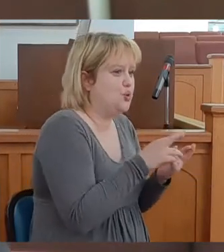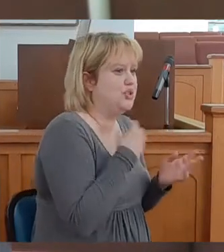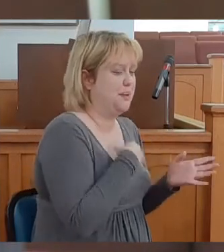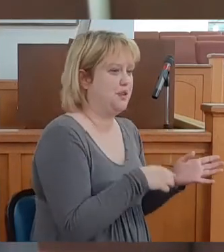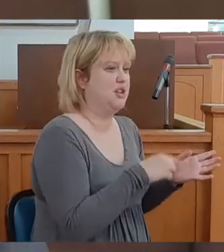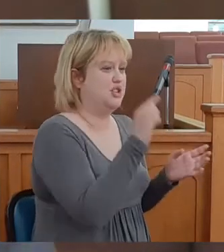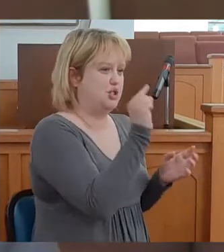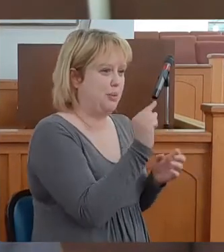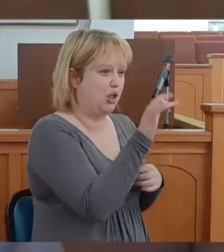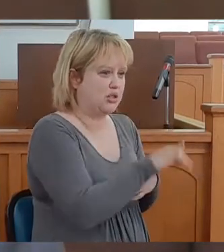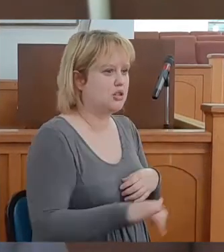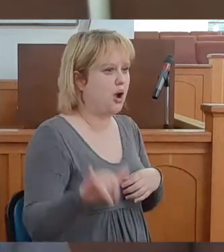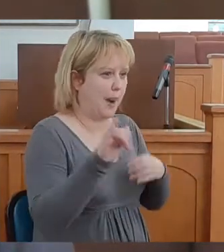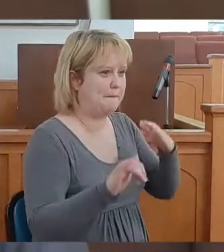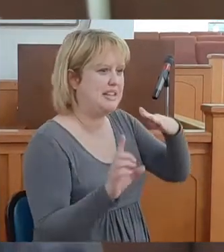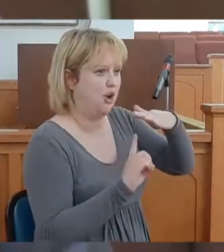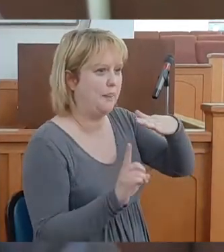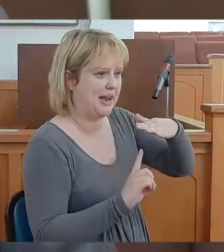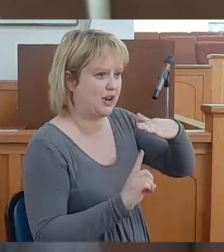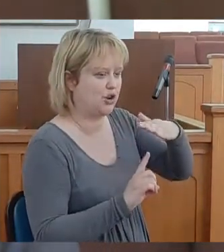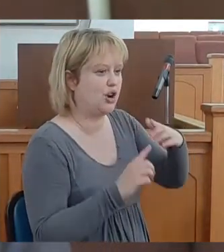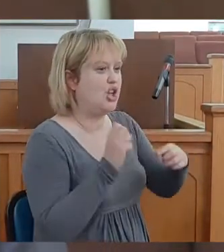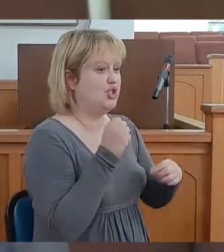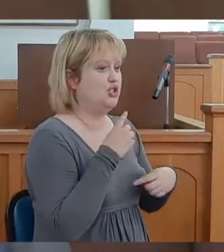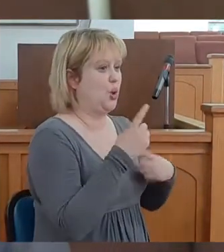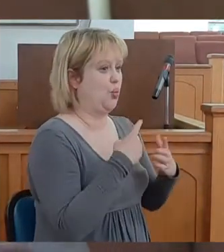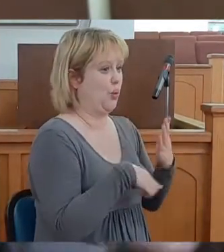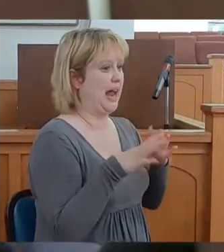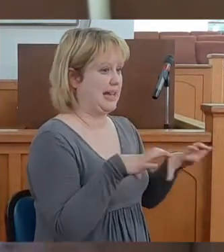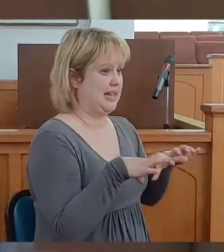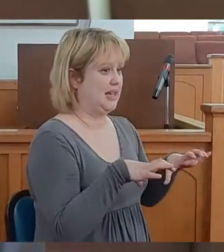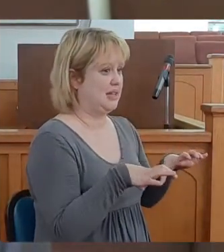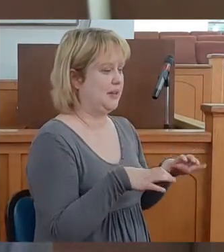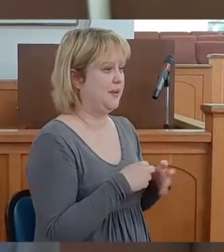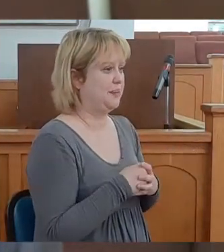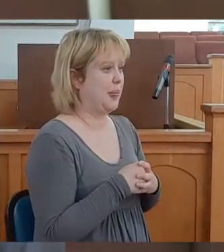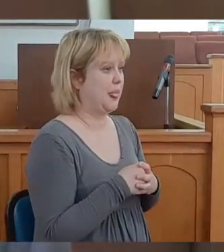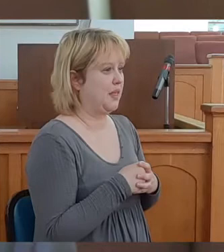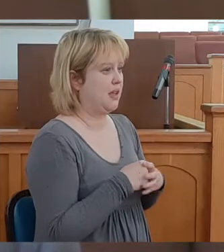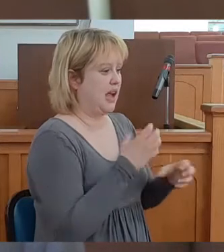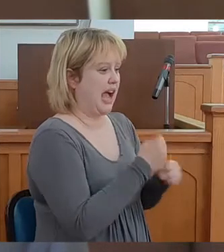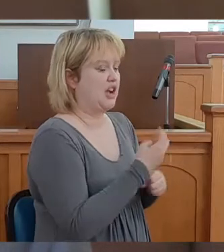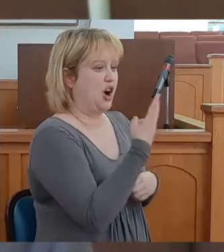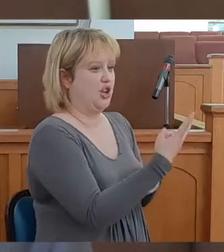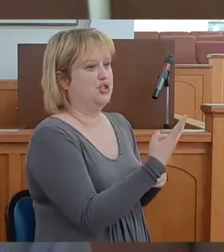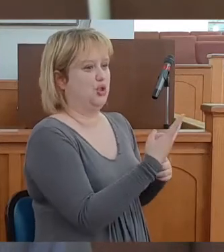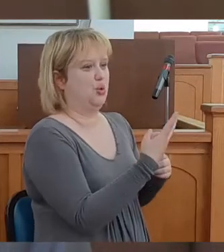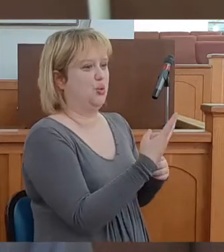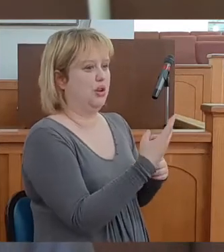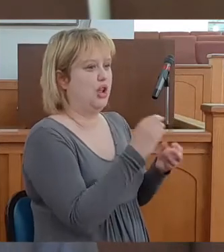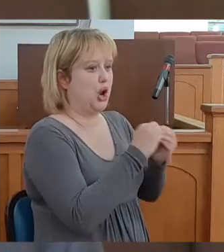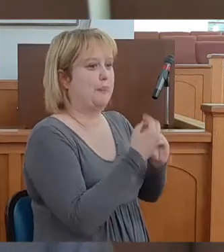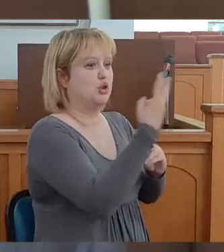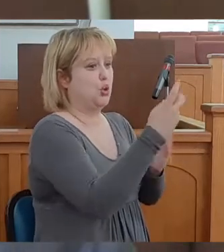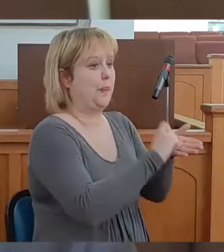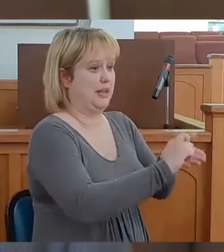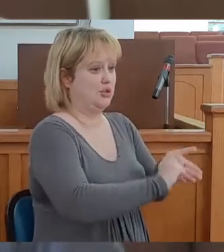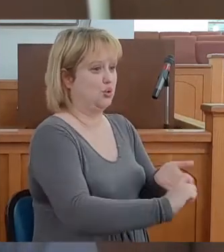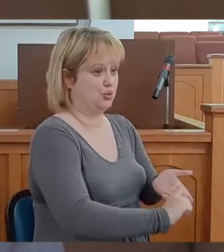common denominator. So what I did, I got me two sharp number two pencils,